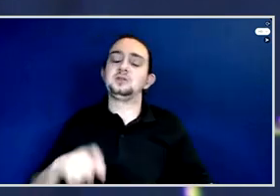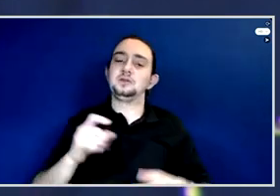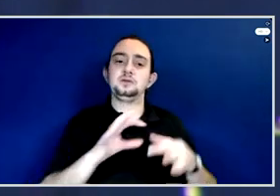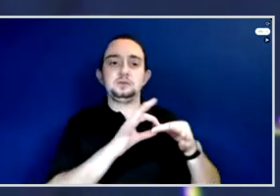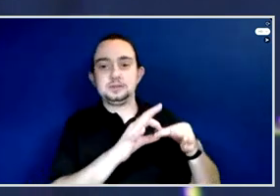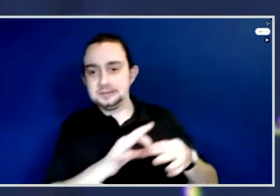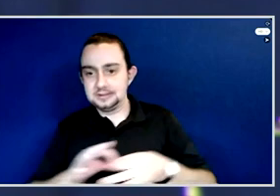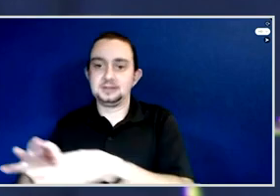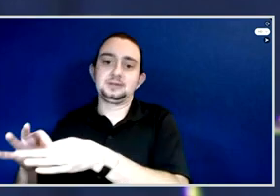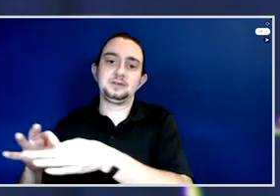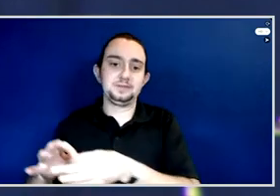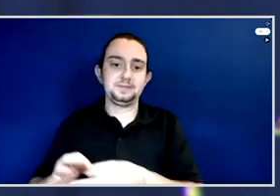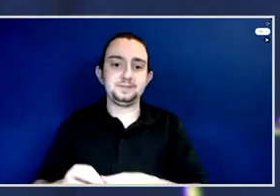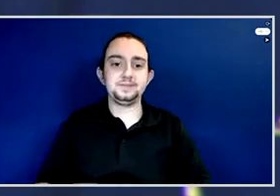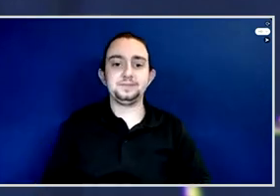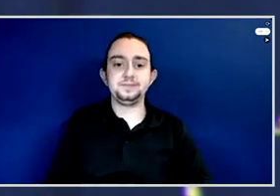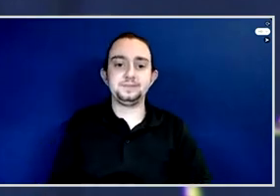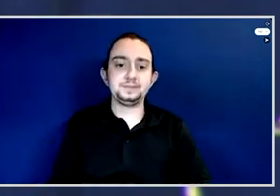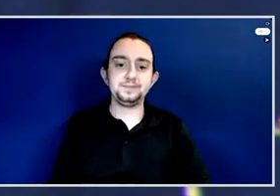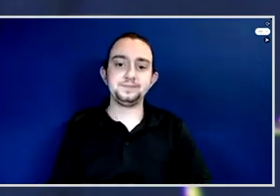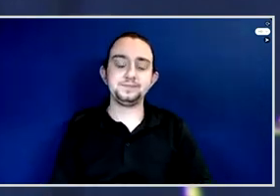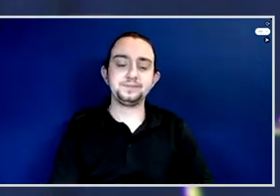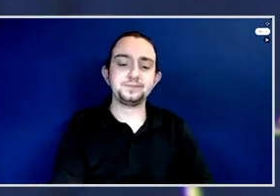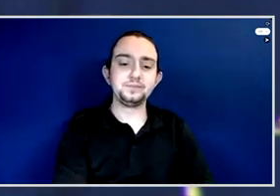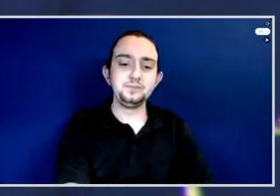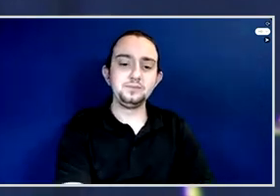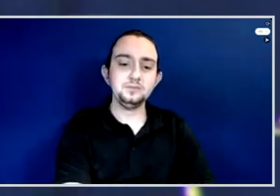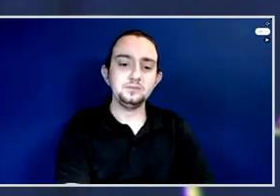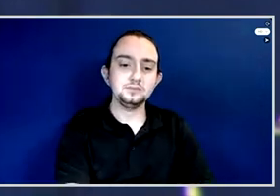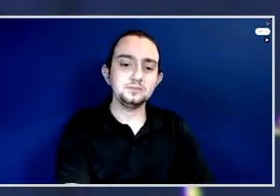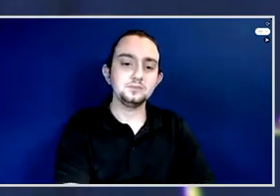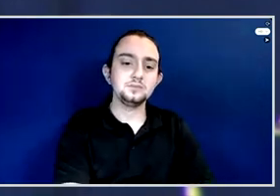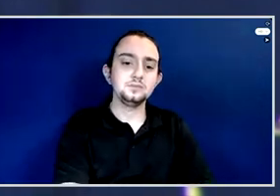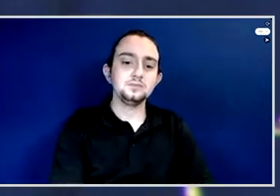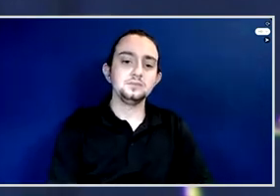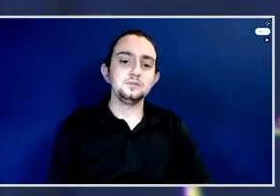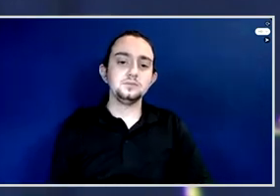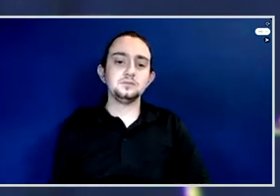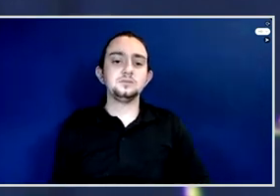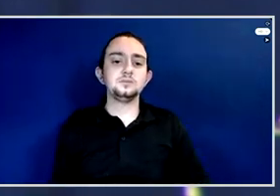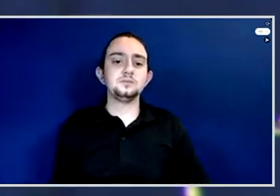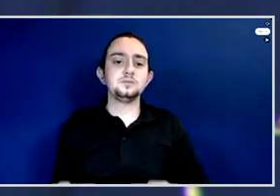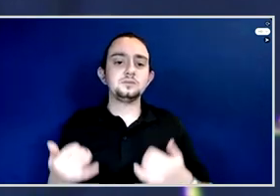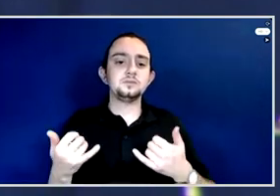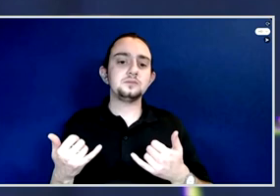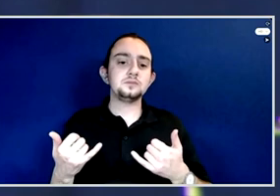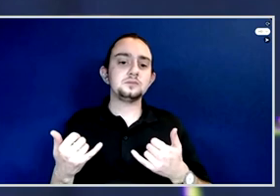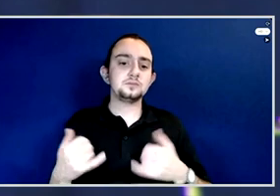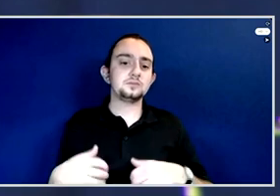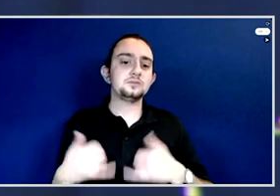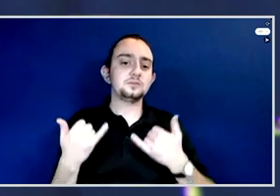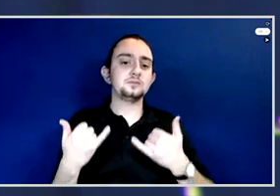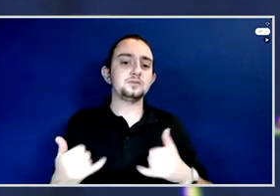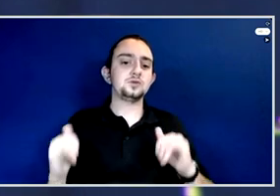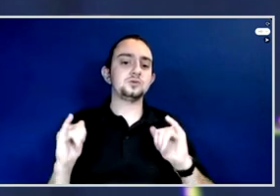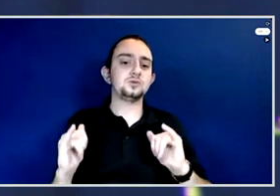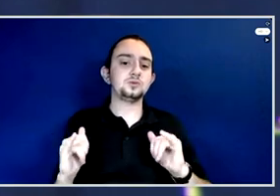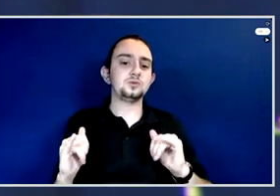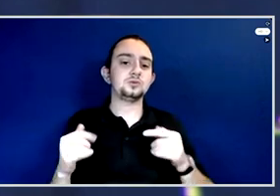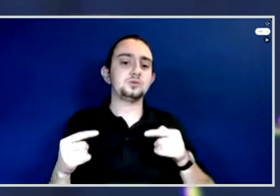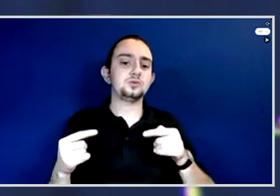in the civil society, working where I am, we're still struggling with, for example, tax havens in different places where